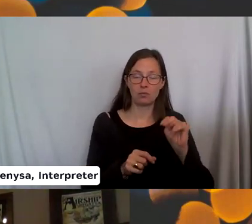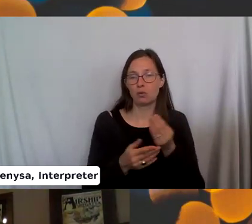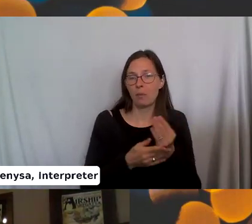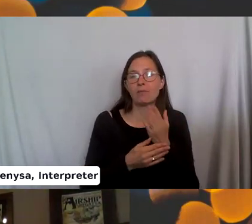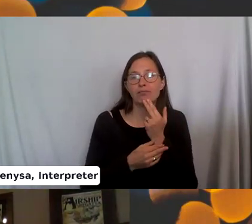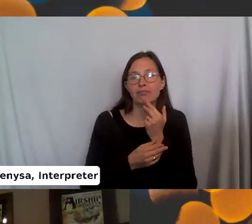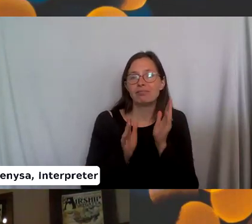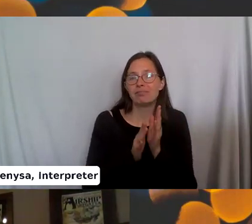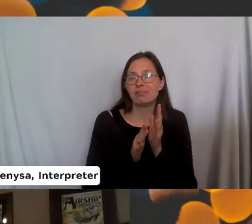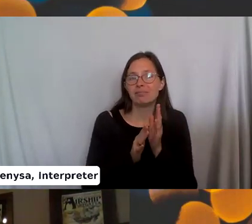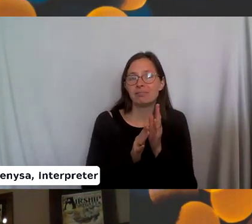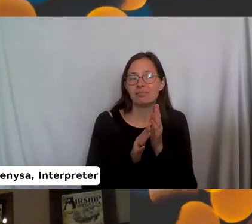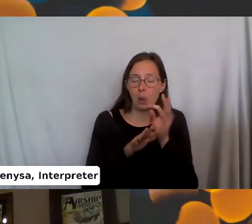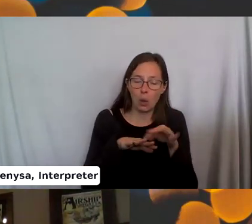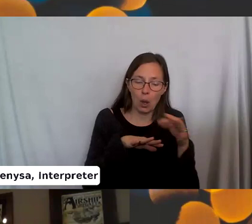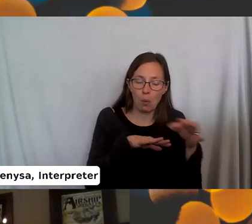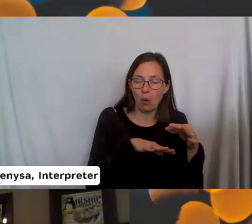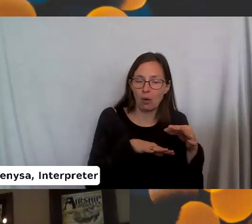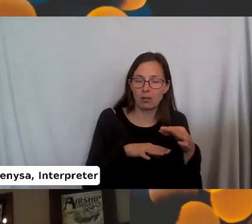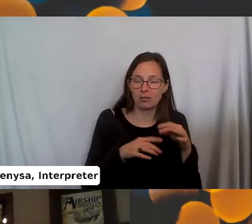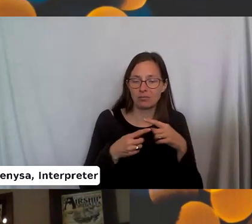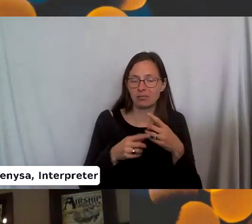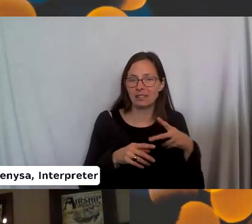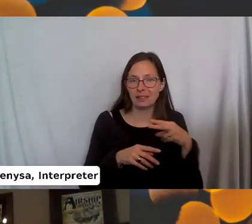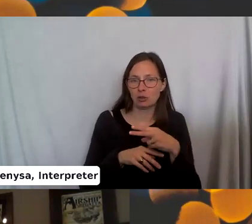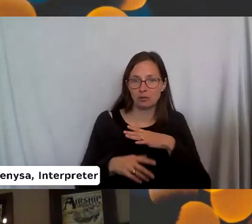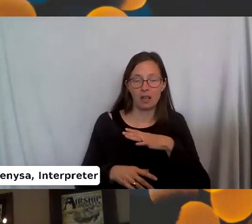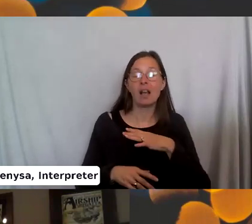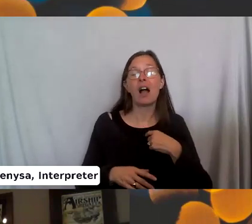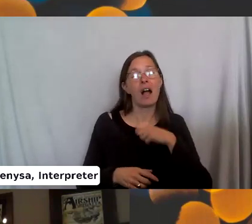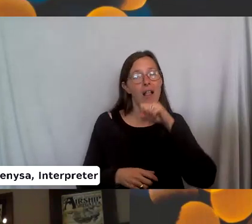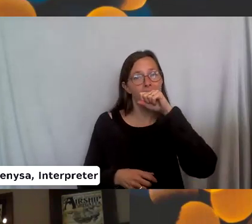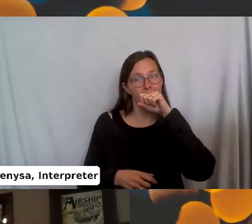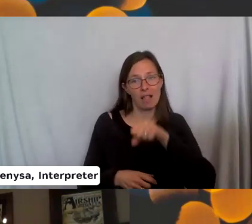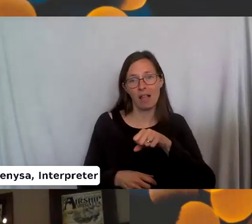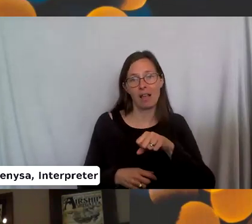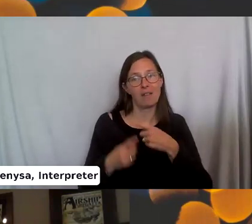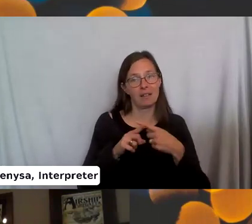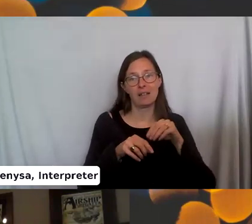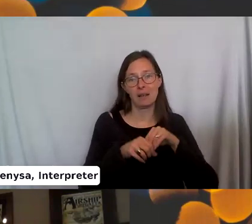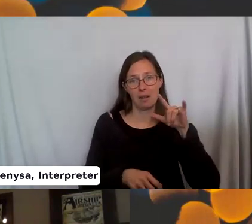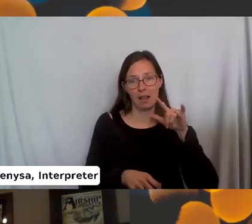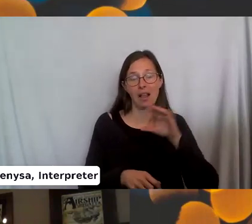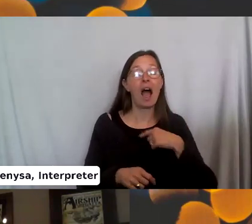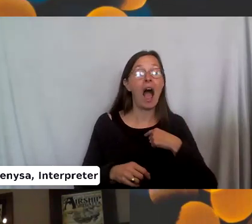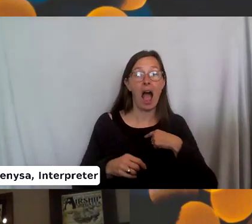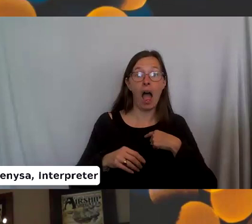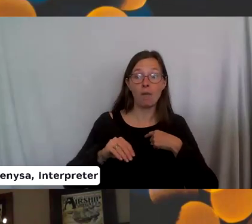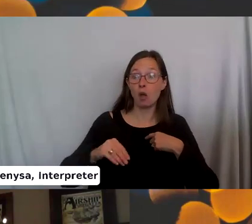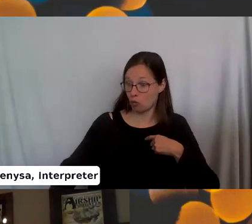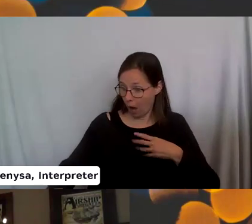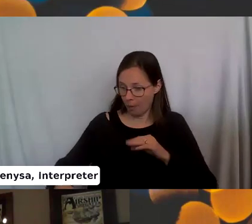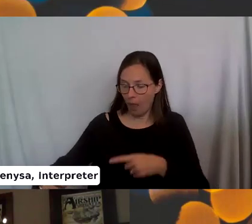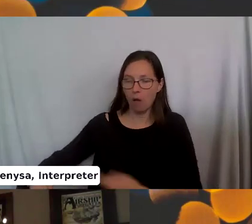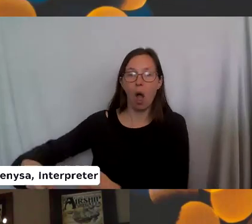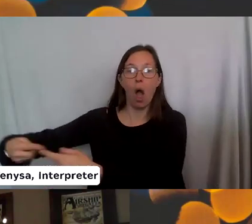embroidery ones. Um, I love knitting on planes. I have dropped needles and they've run all the way down the